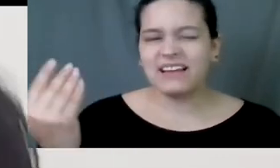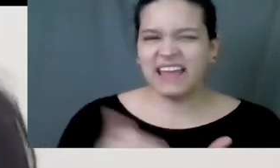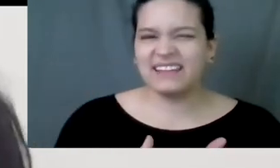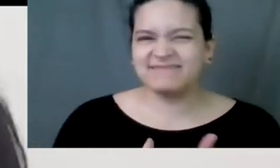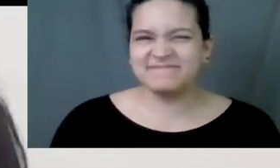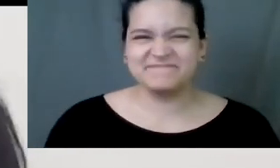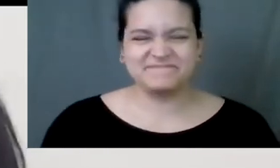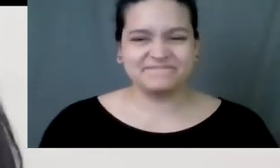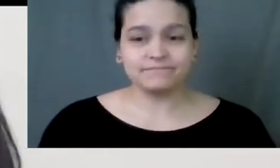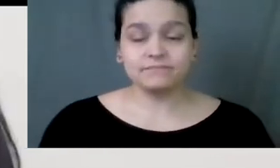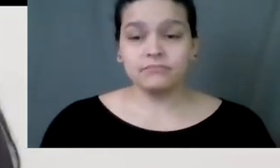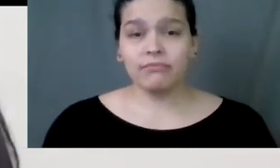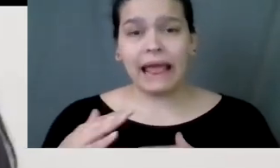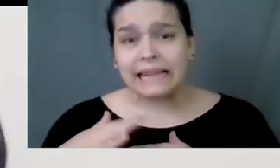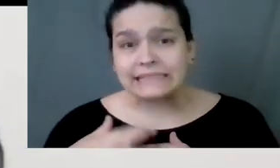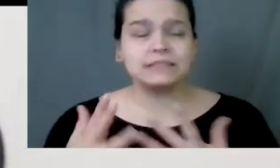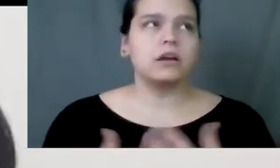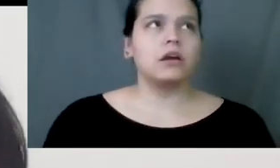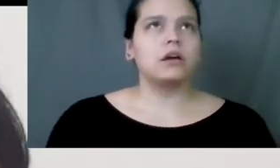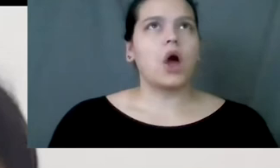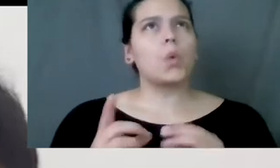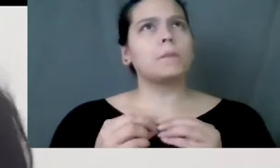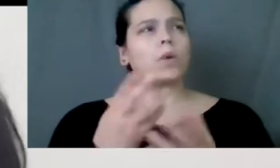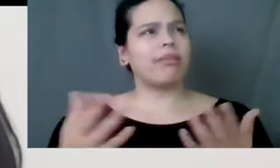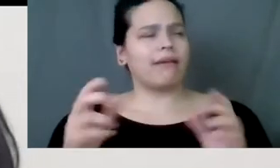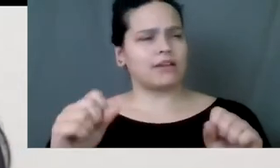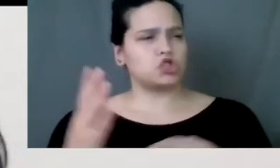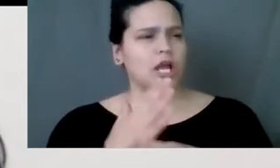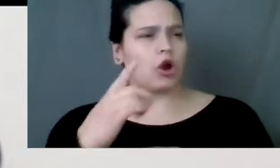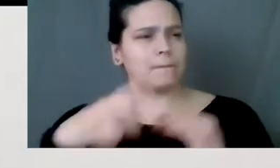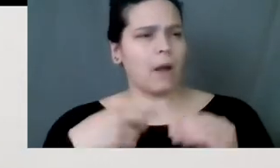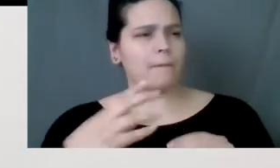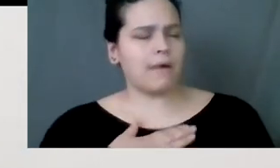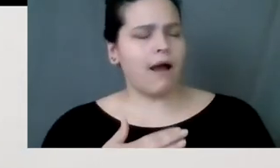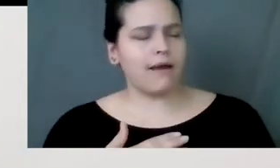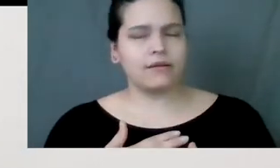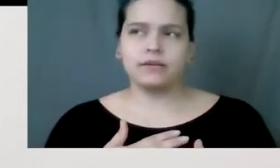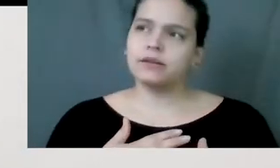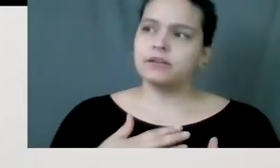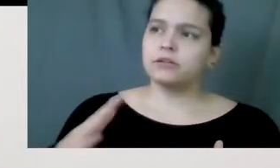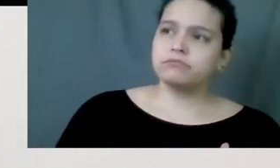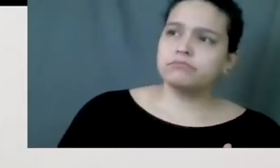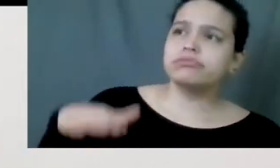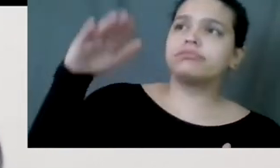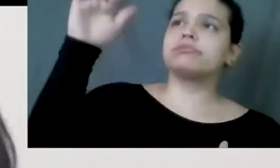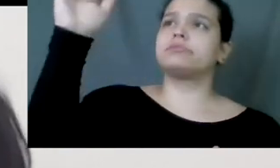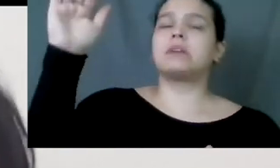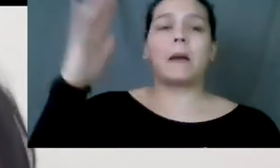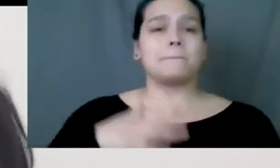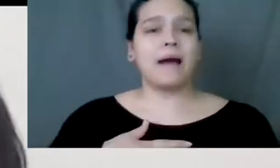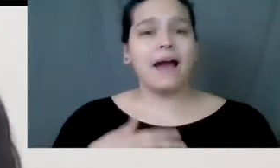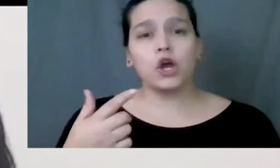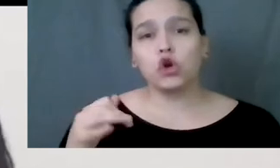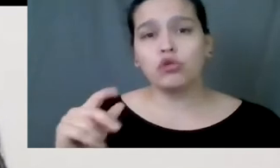least. And one other thing that I can share about it is that my great grandfather